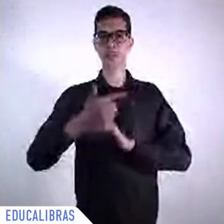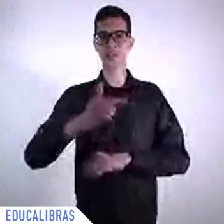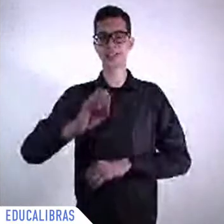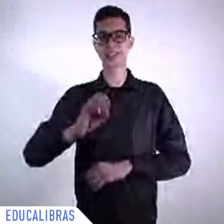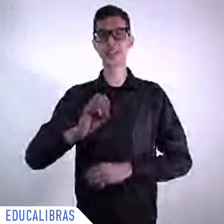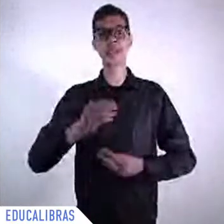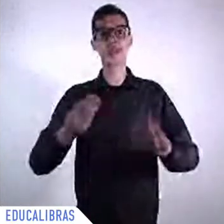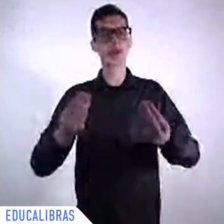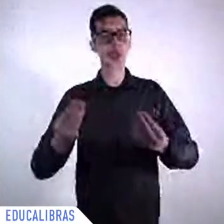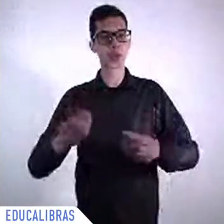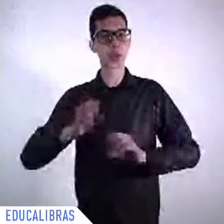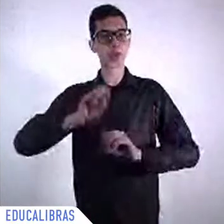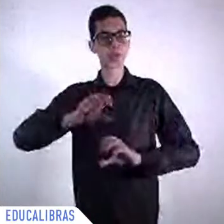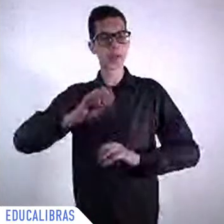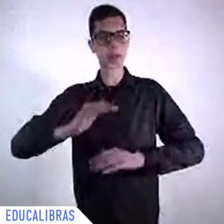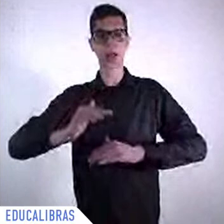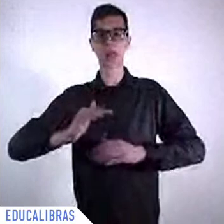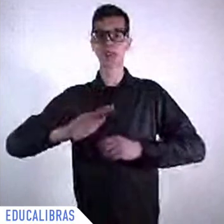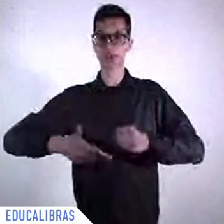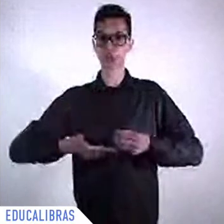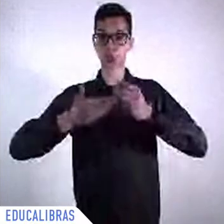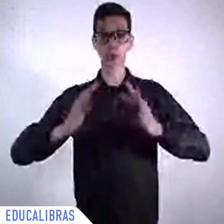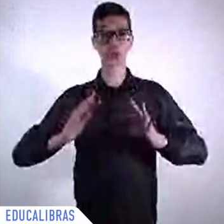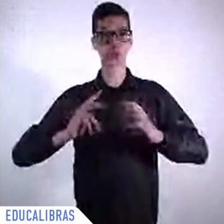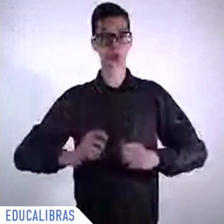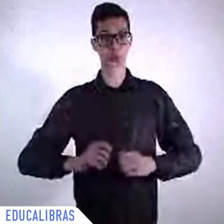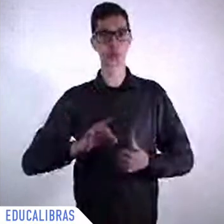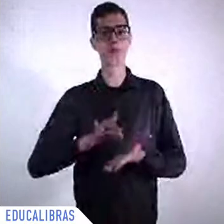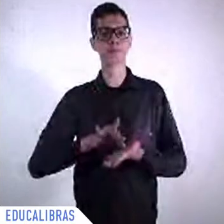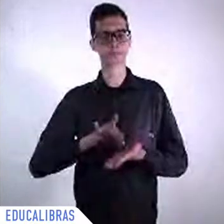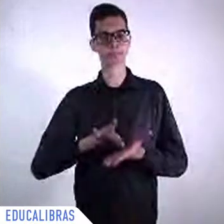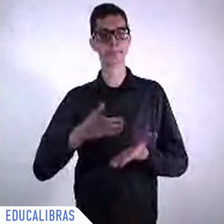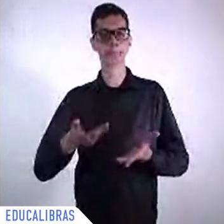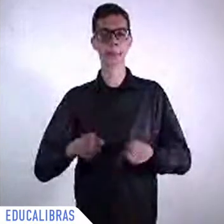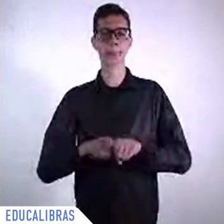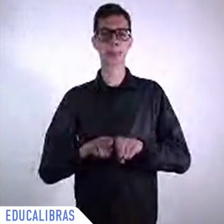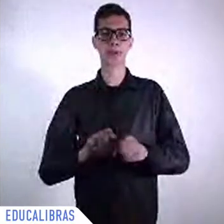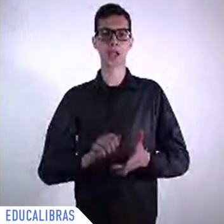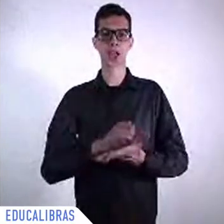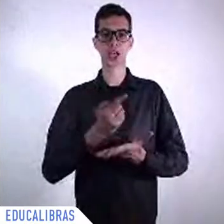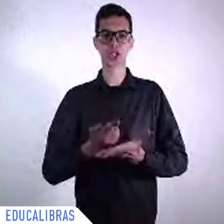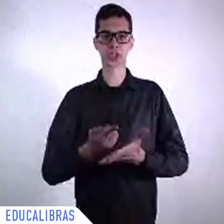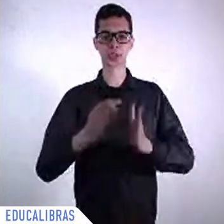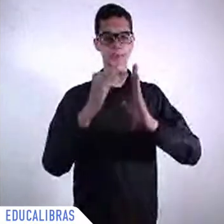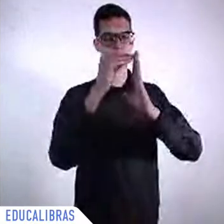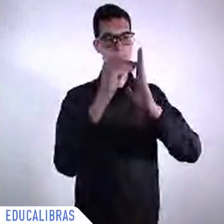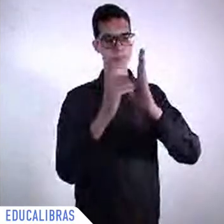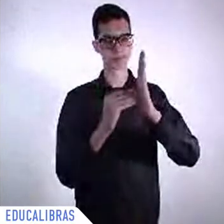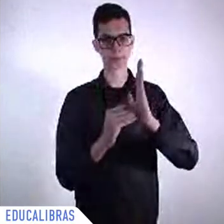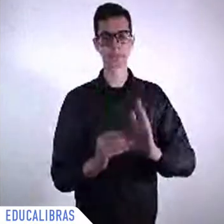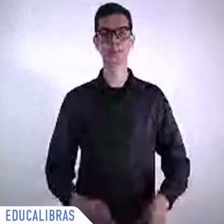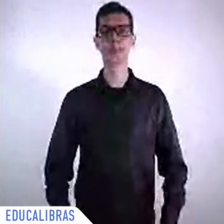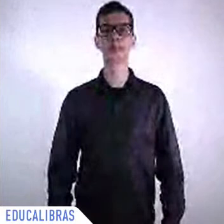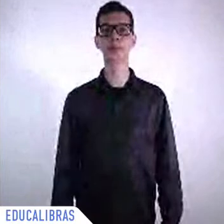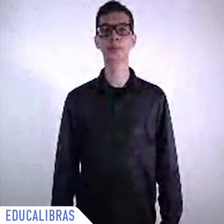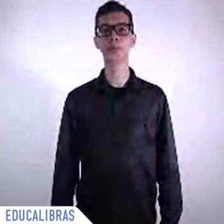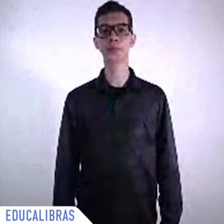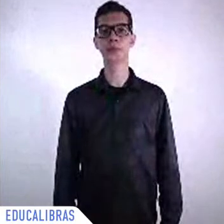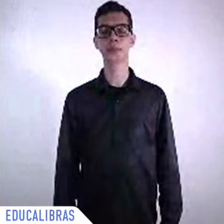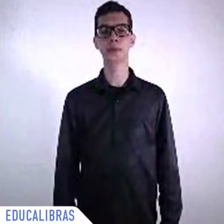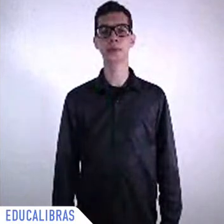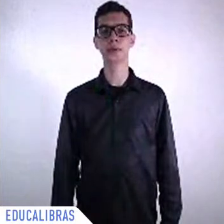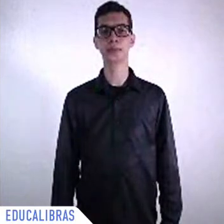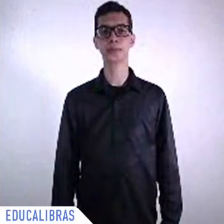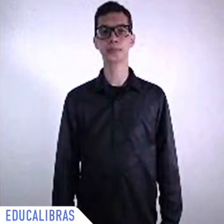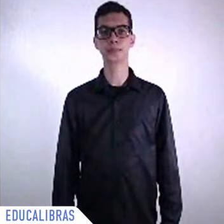He was really the one who launched the concept of popular education worldwide and I think at those times it was